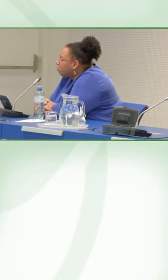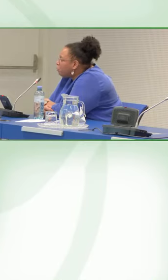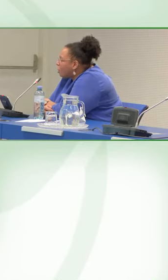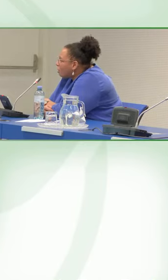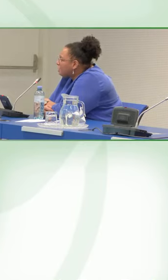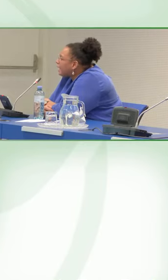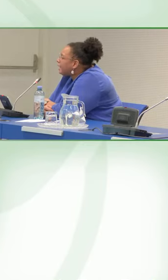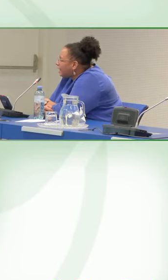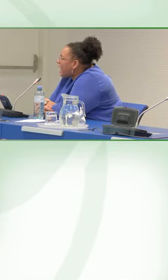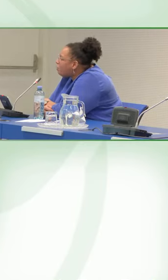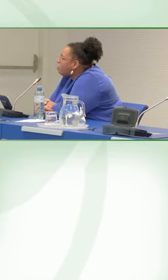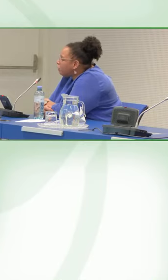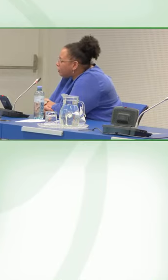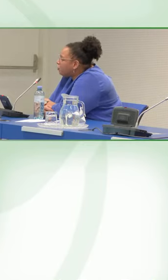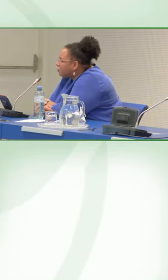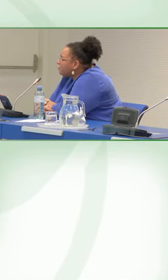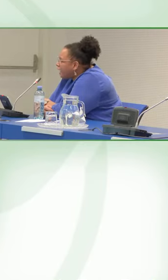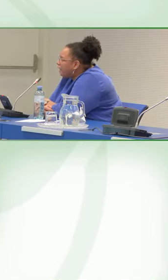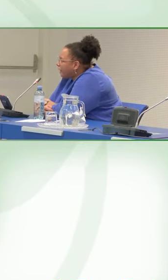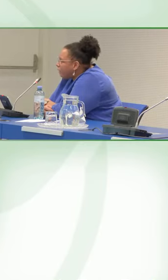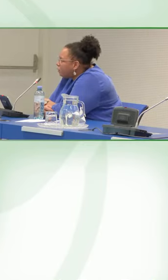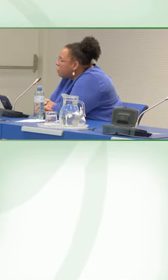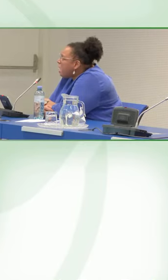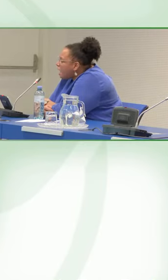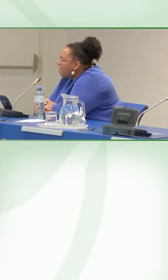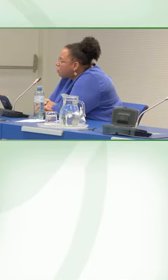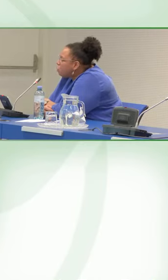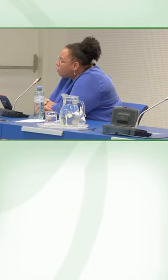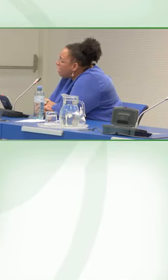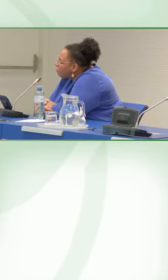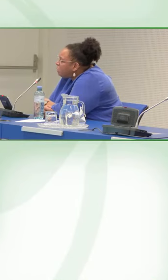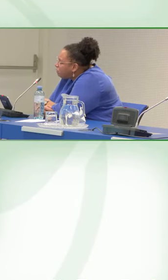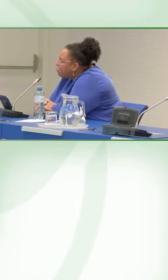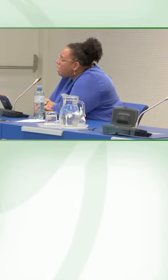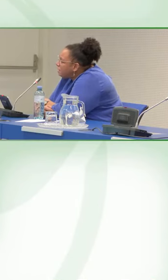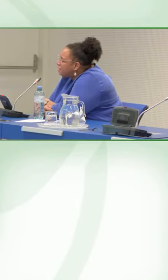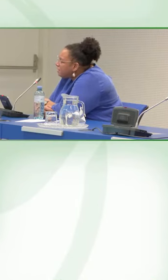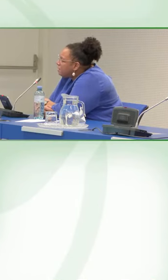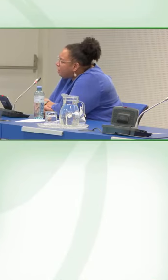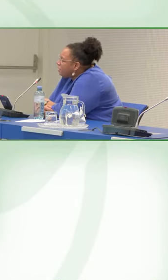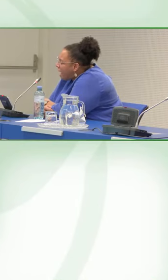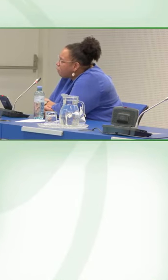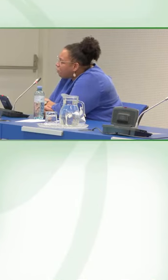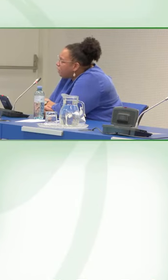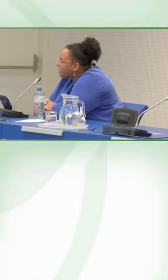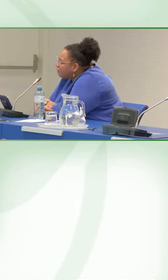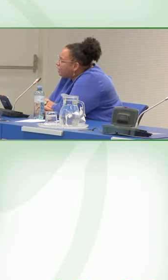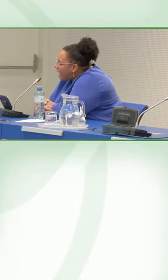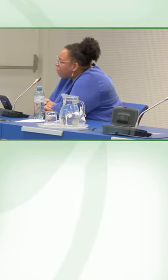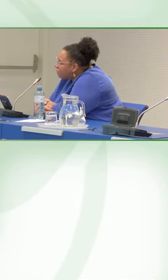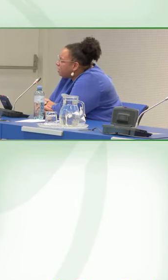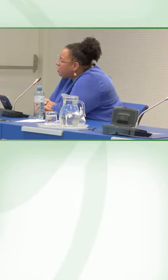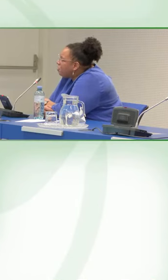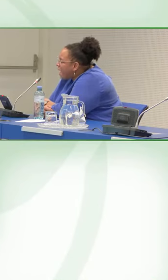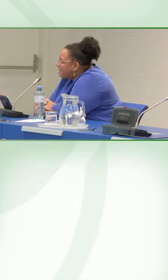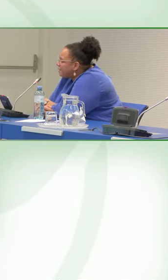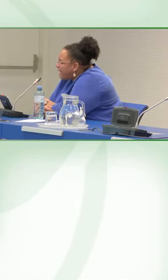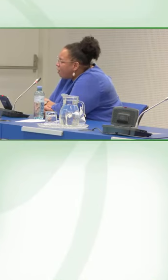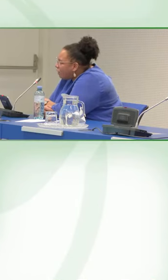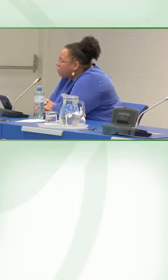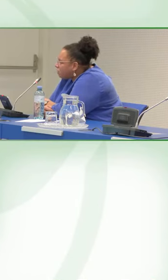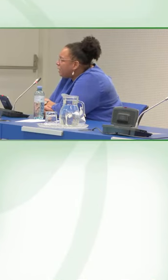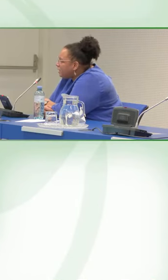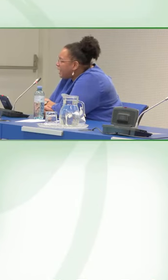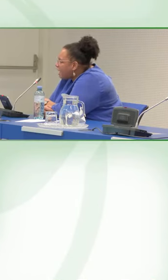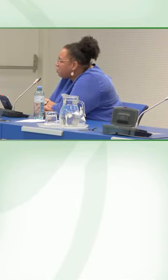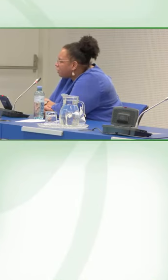interpreters are second language learners of sign language. And so deaf people, this is their natural native language that they've passed